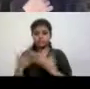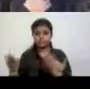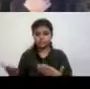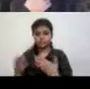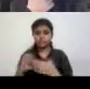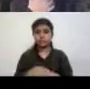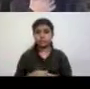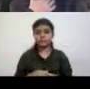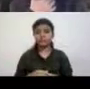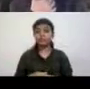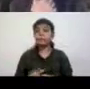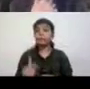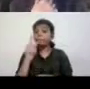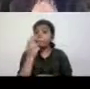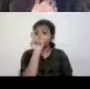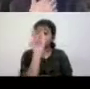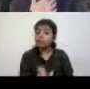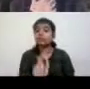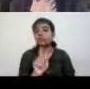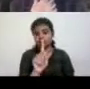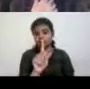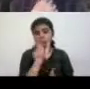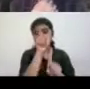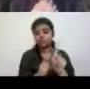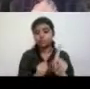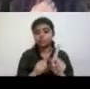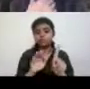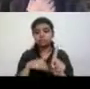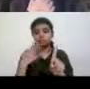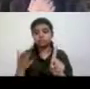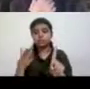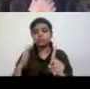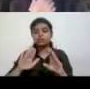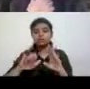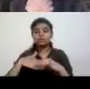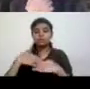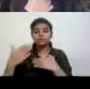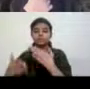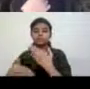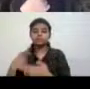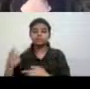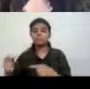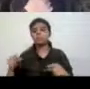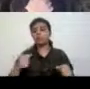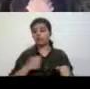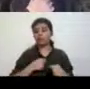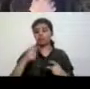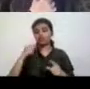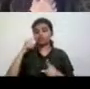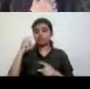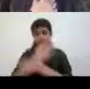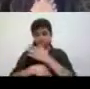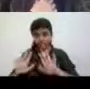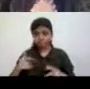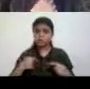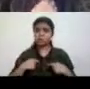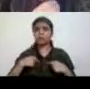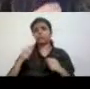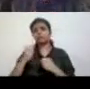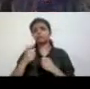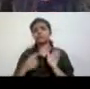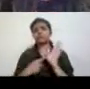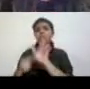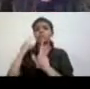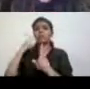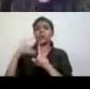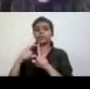you were a person first, but I think other people now have felt like disability is an identity and therefore you should lead with disability first